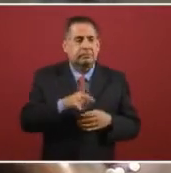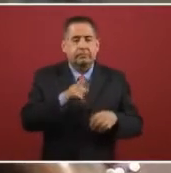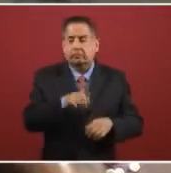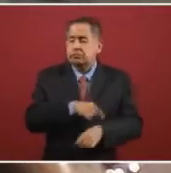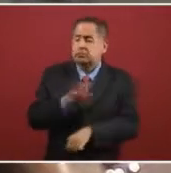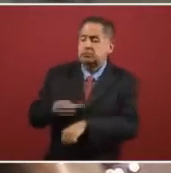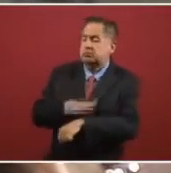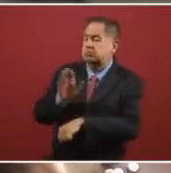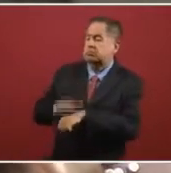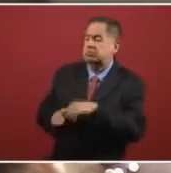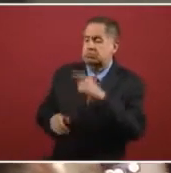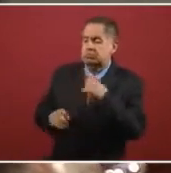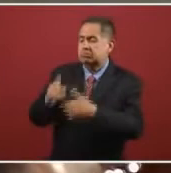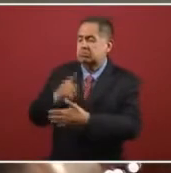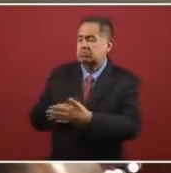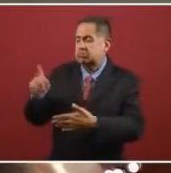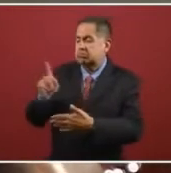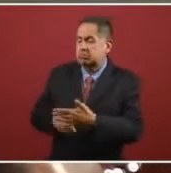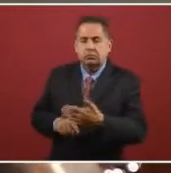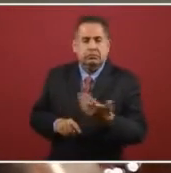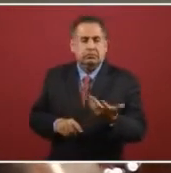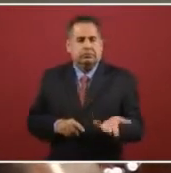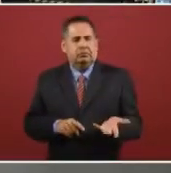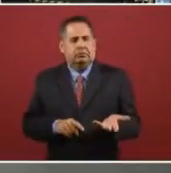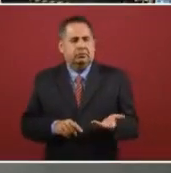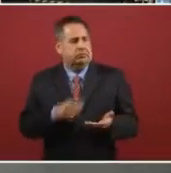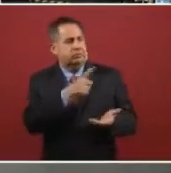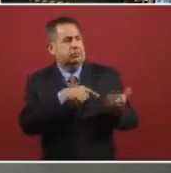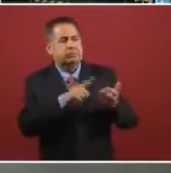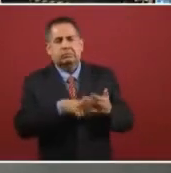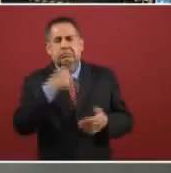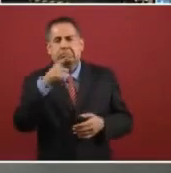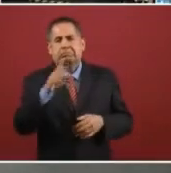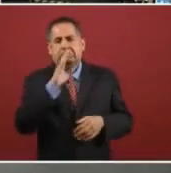So I'm going to pause it here just before he answers.